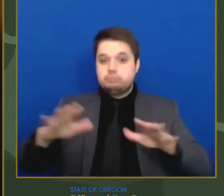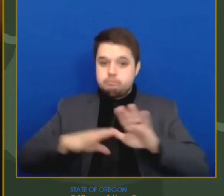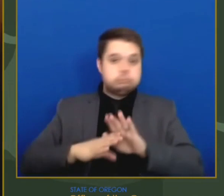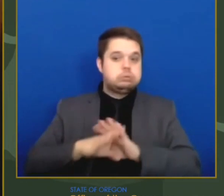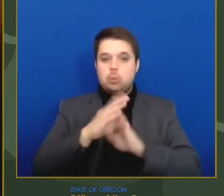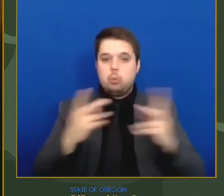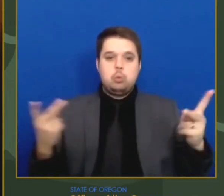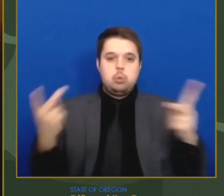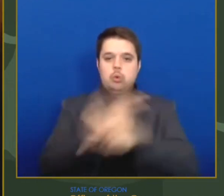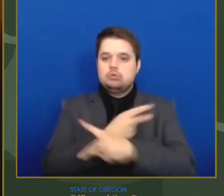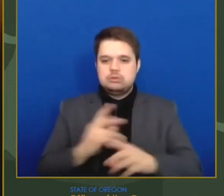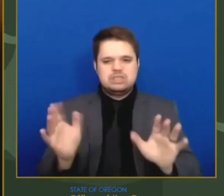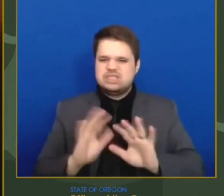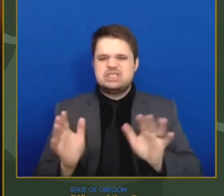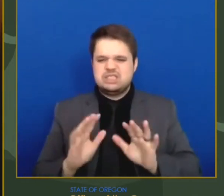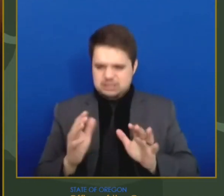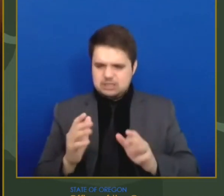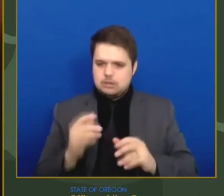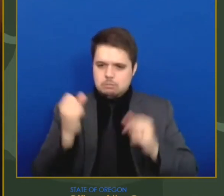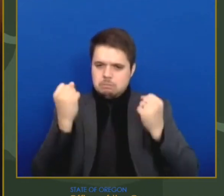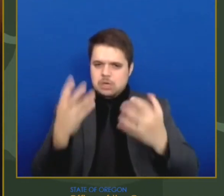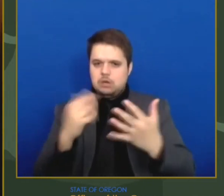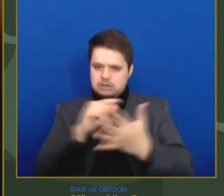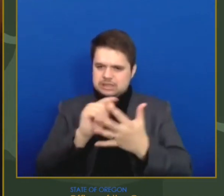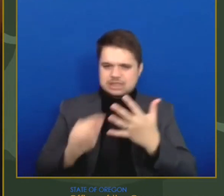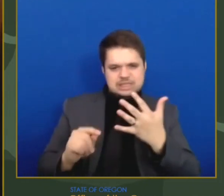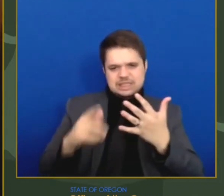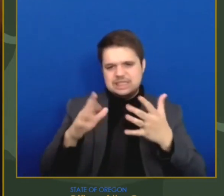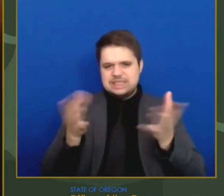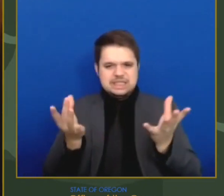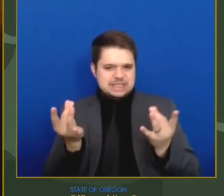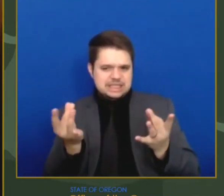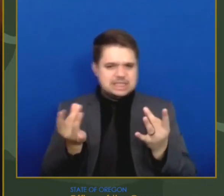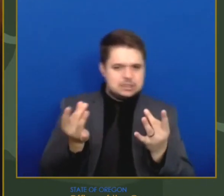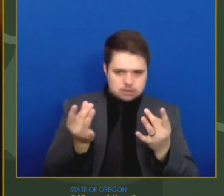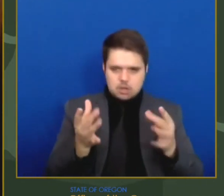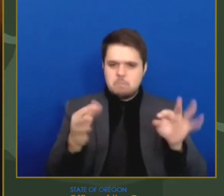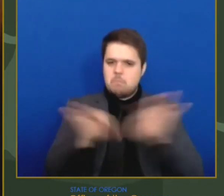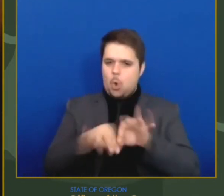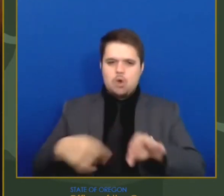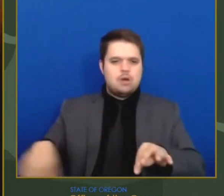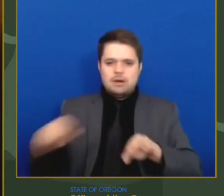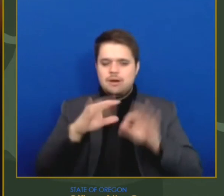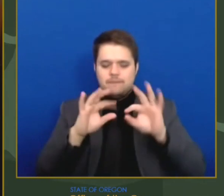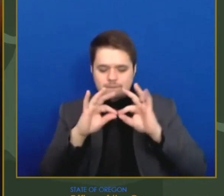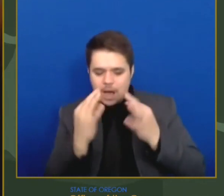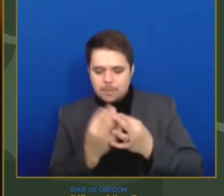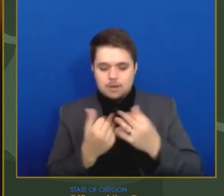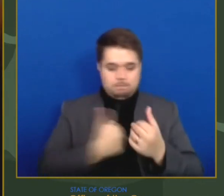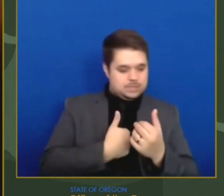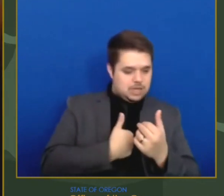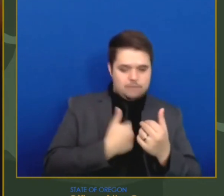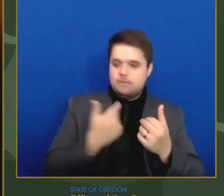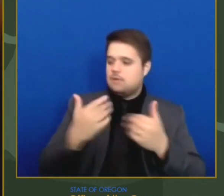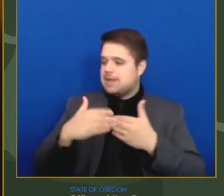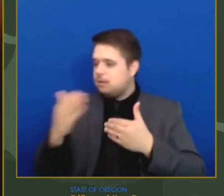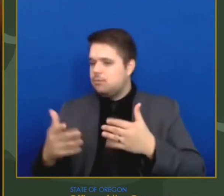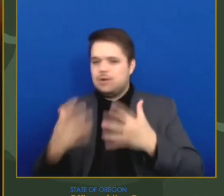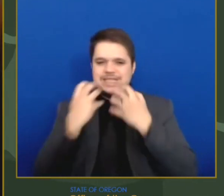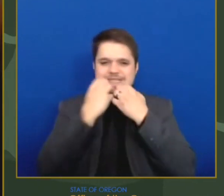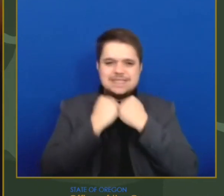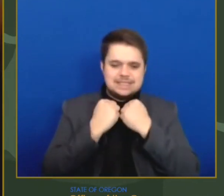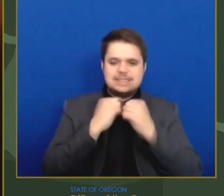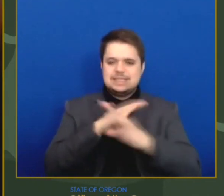virus. We can protect our loved ones by wearing our masks, keeping our distance, limiting our indoor gatherings,